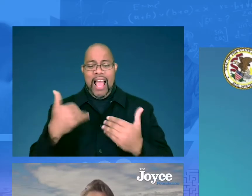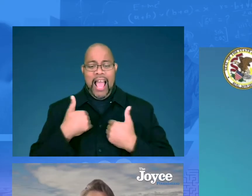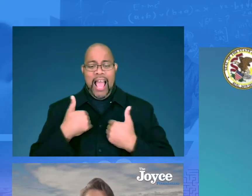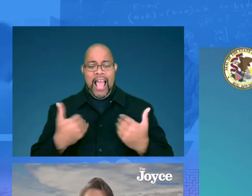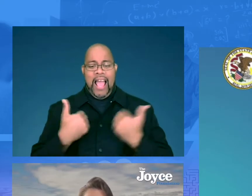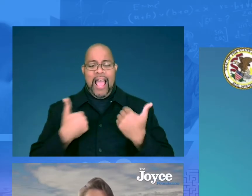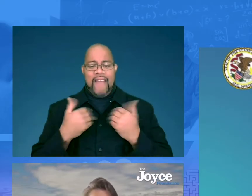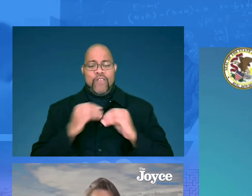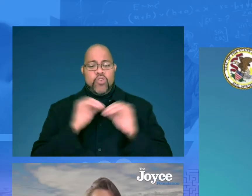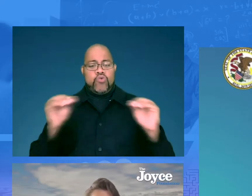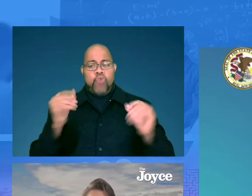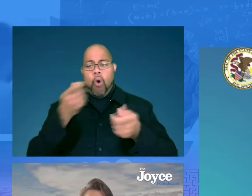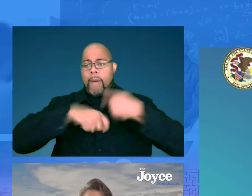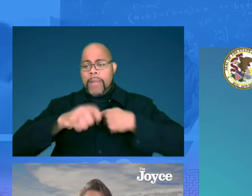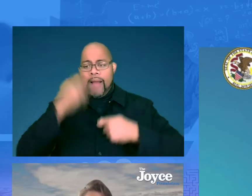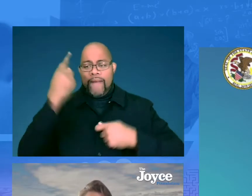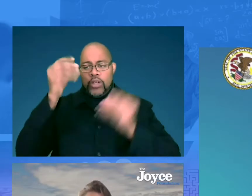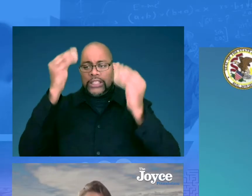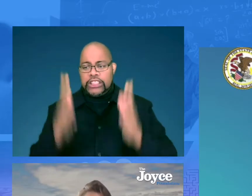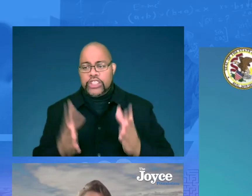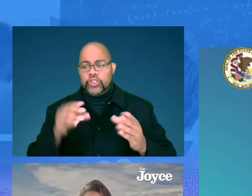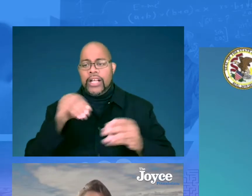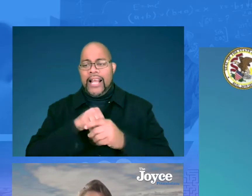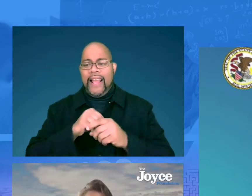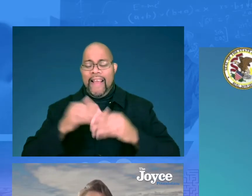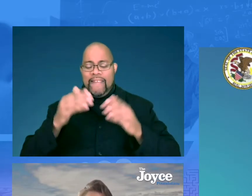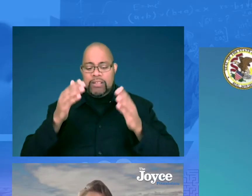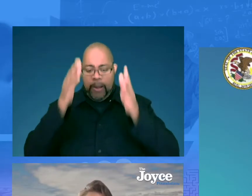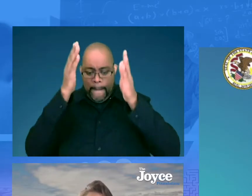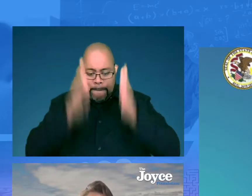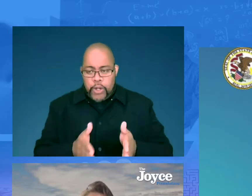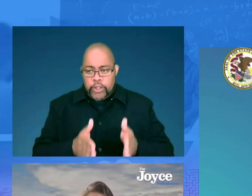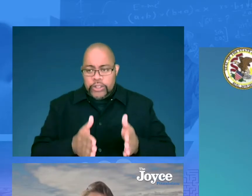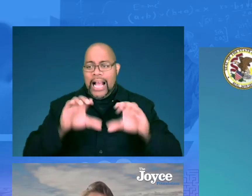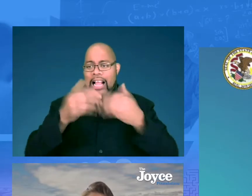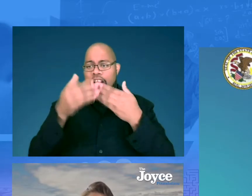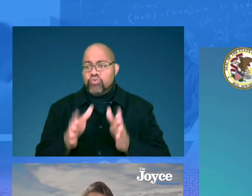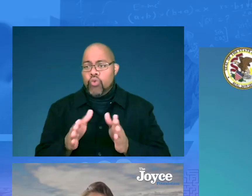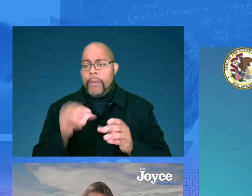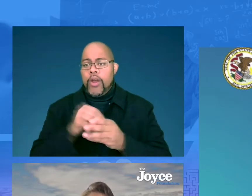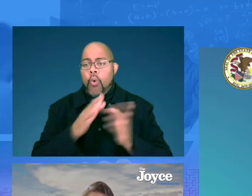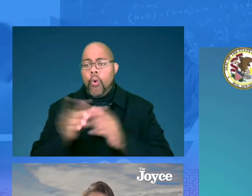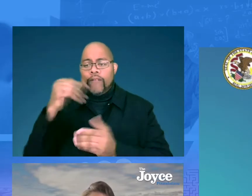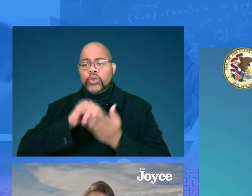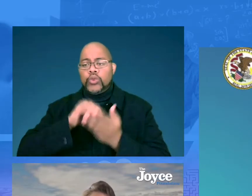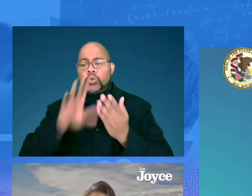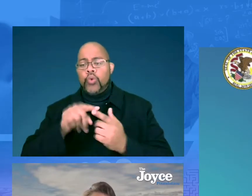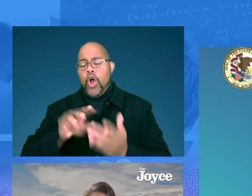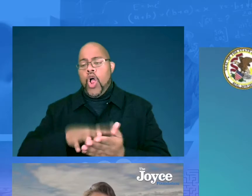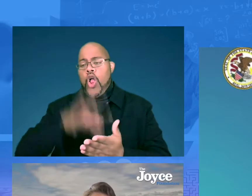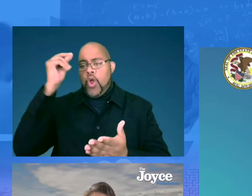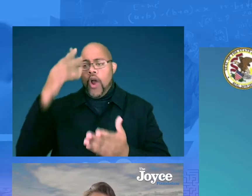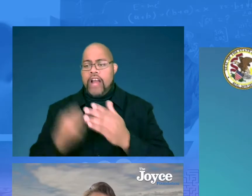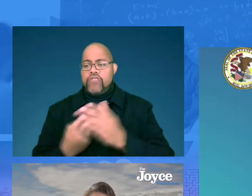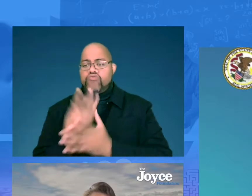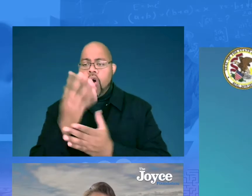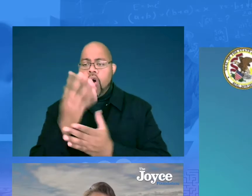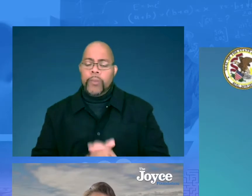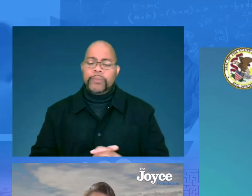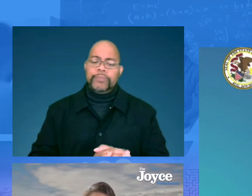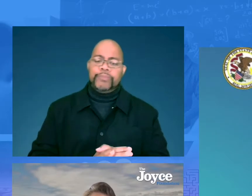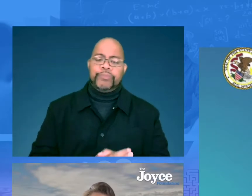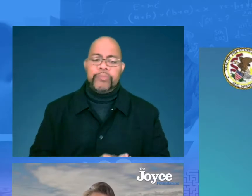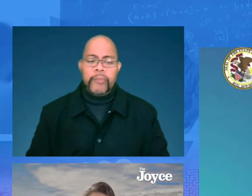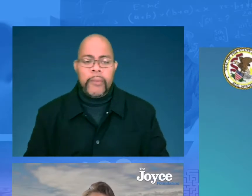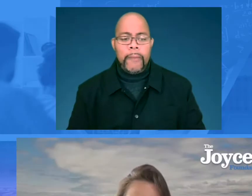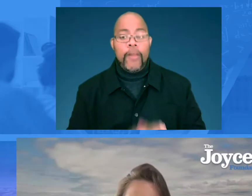clear, there is absolutely no replacement for the teacher in the physical space of the classroom in order for students to learn and